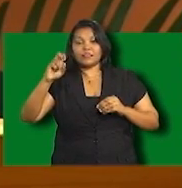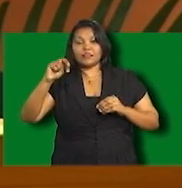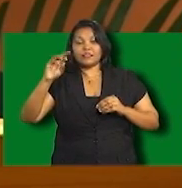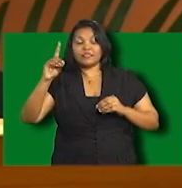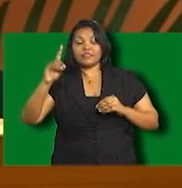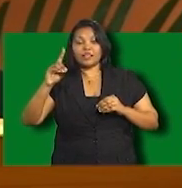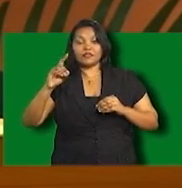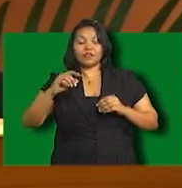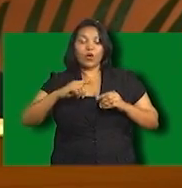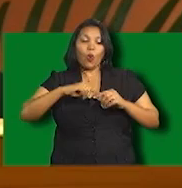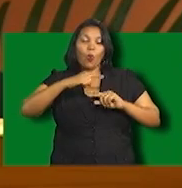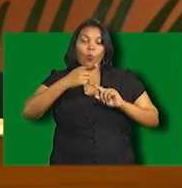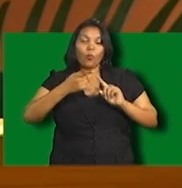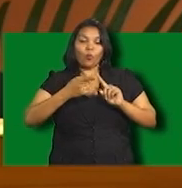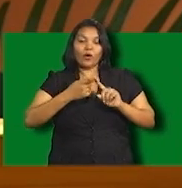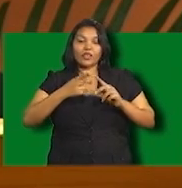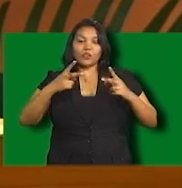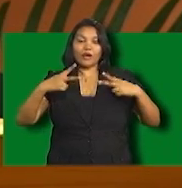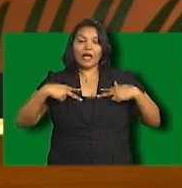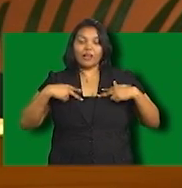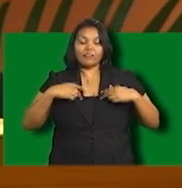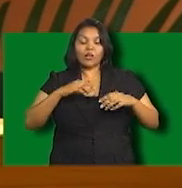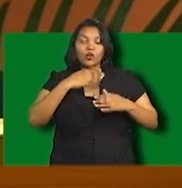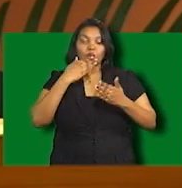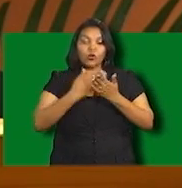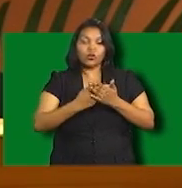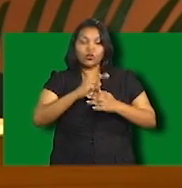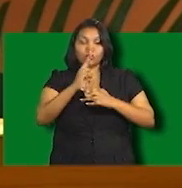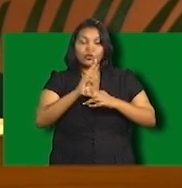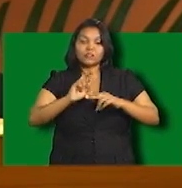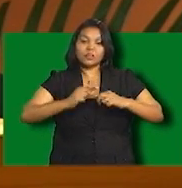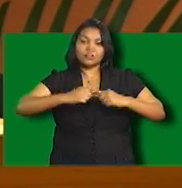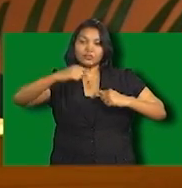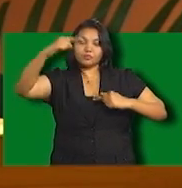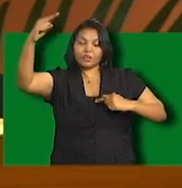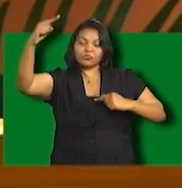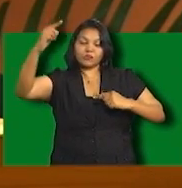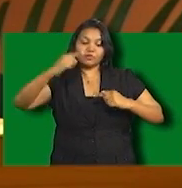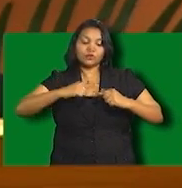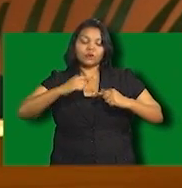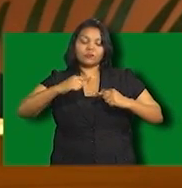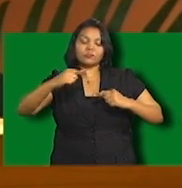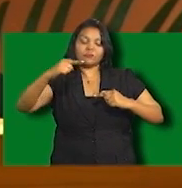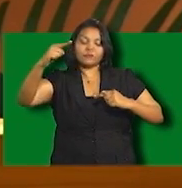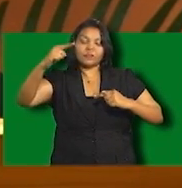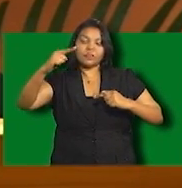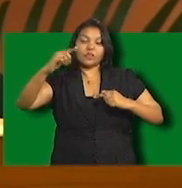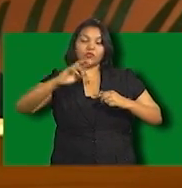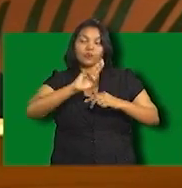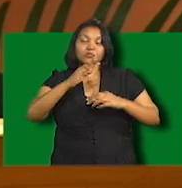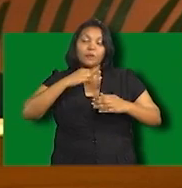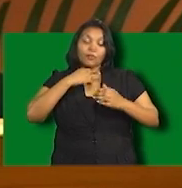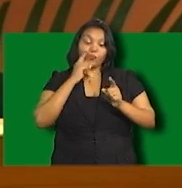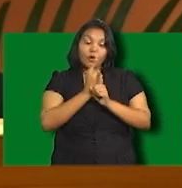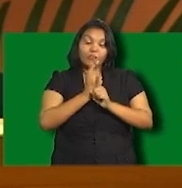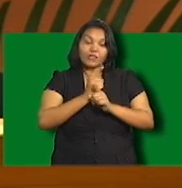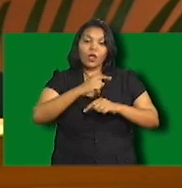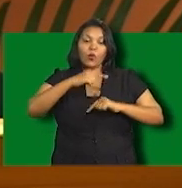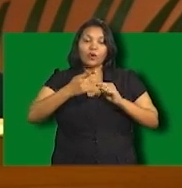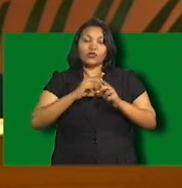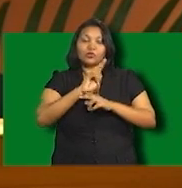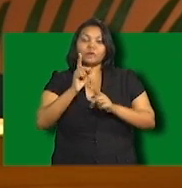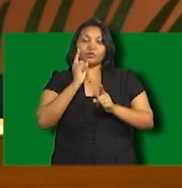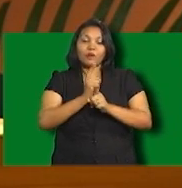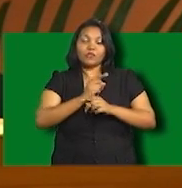when you have the spectrum efficiency in that for the same amount of content that you're providing currently, you use less channels.